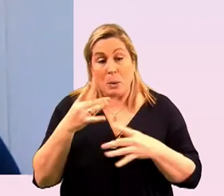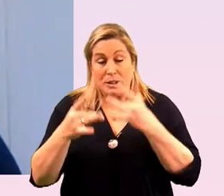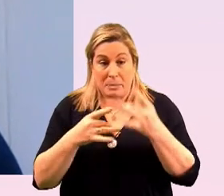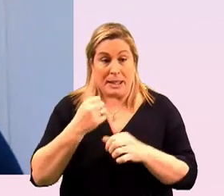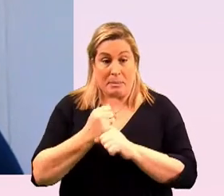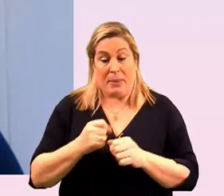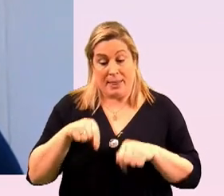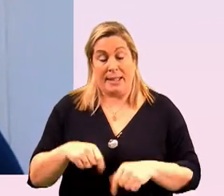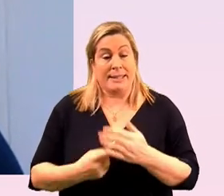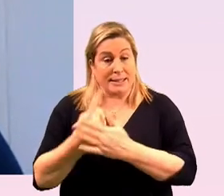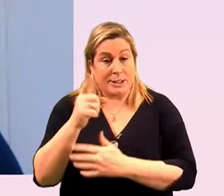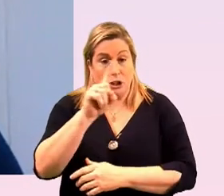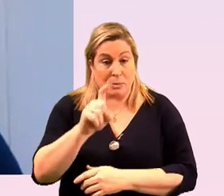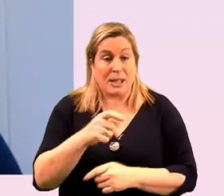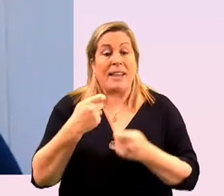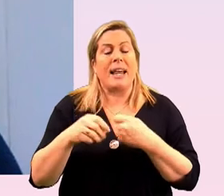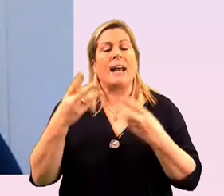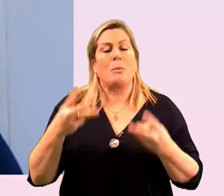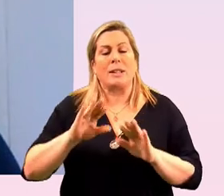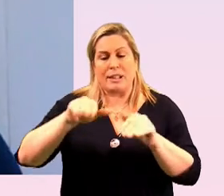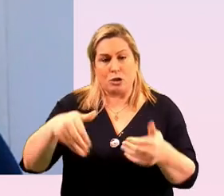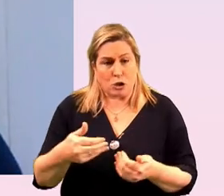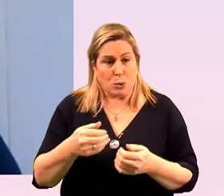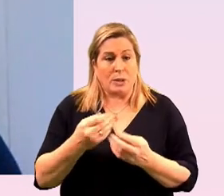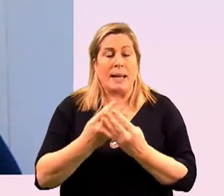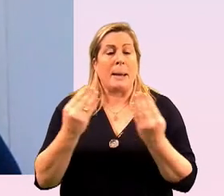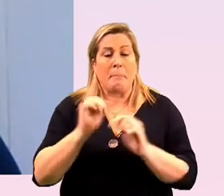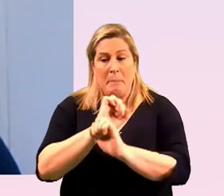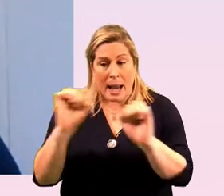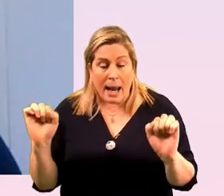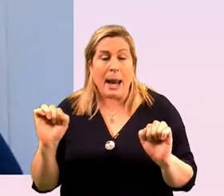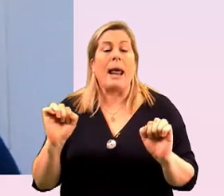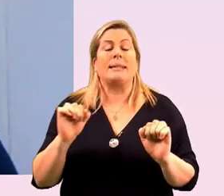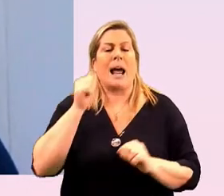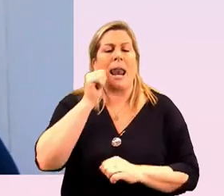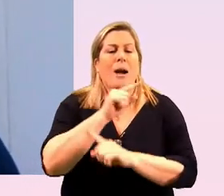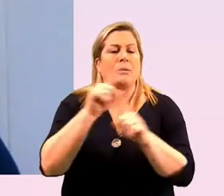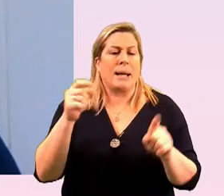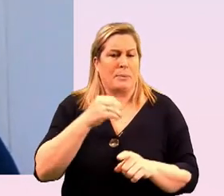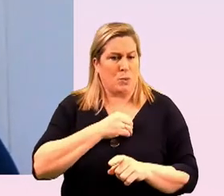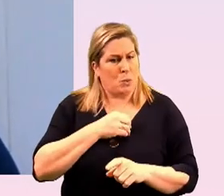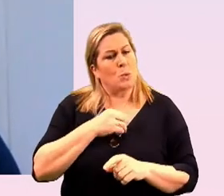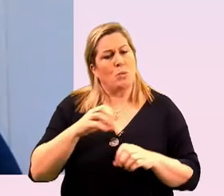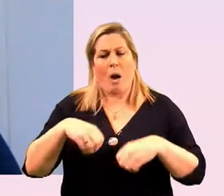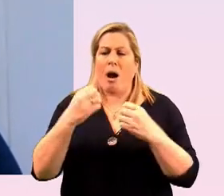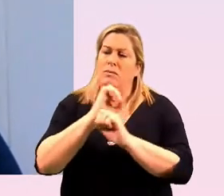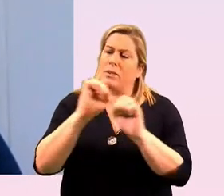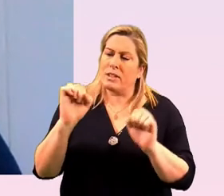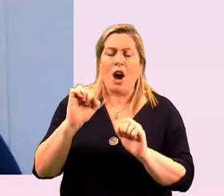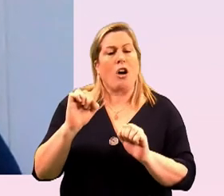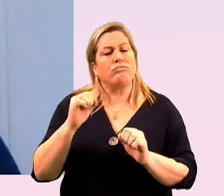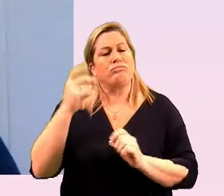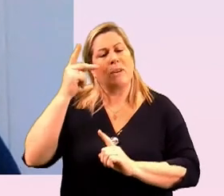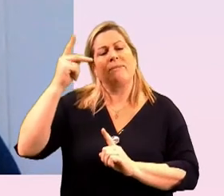the matter and then i want to introduce our illustrious panel and allow them to offer their reflections on